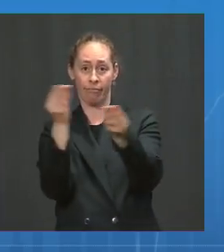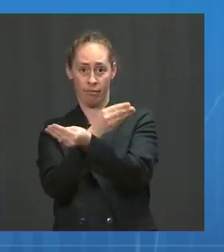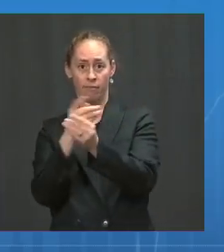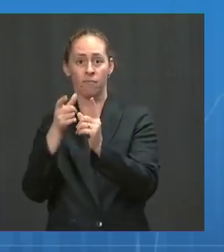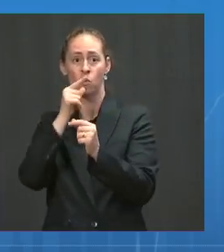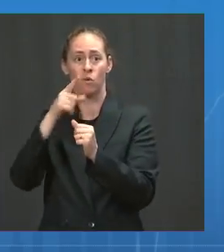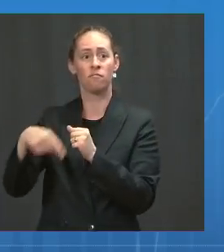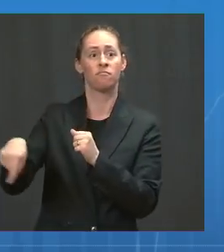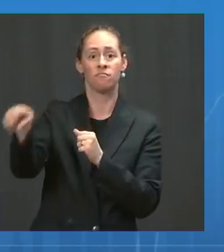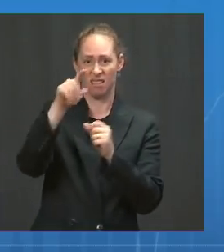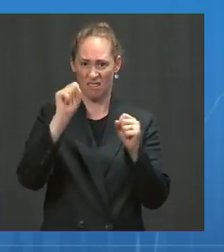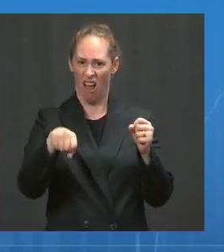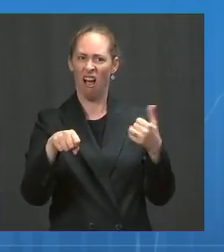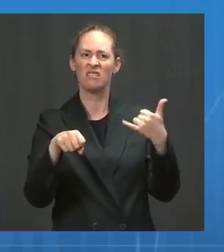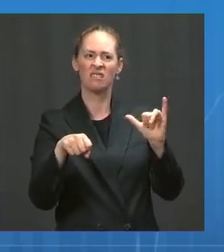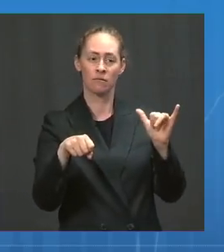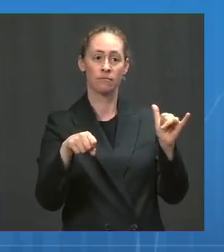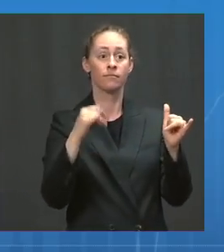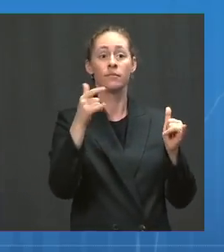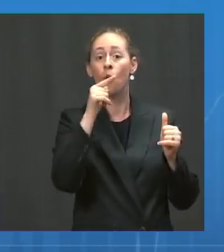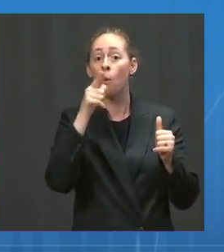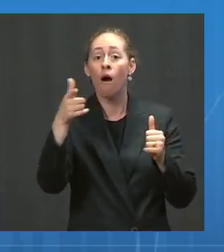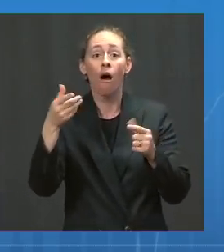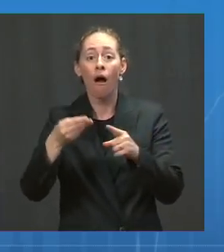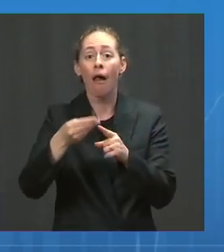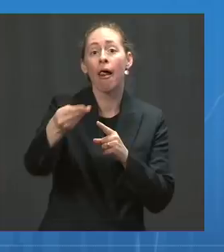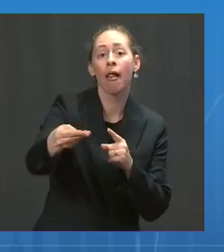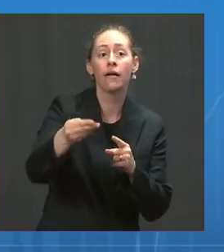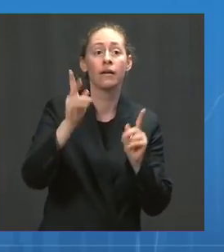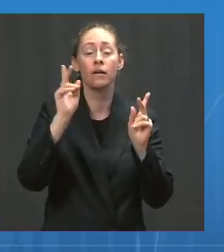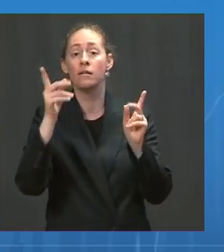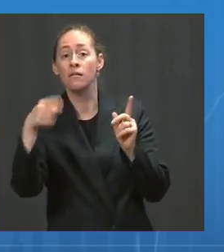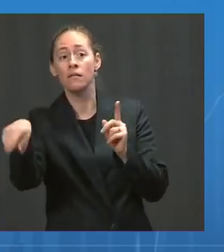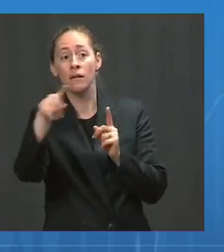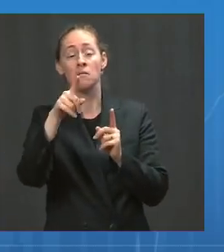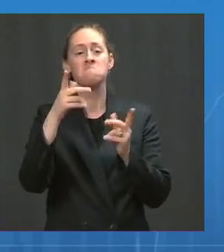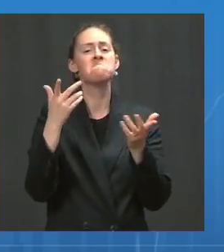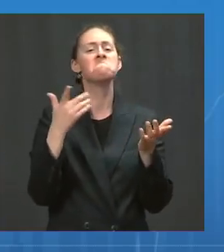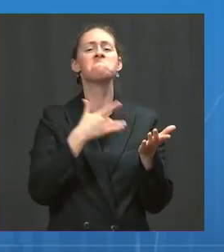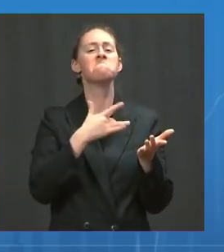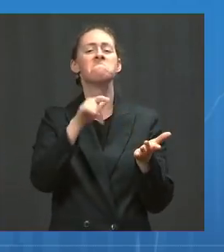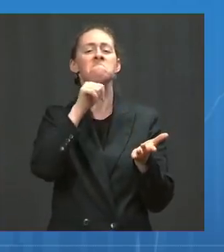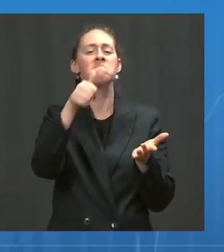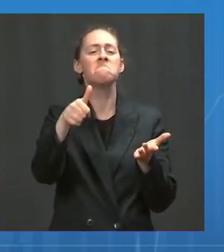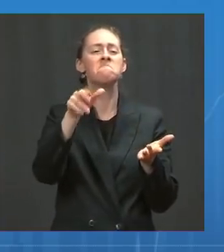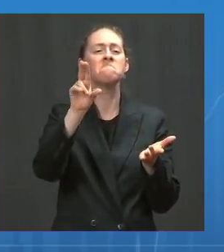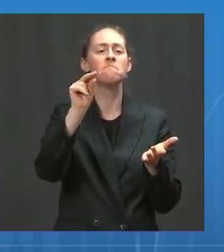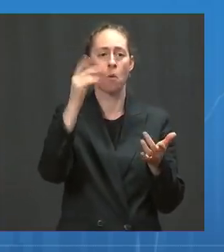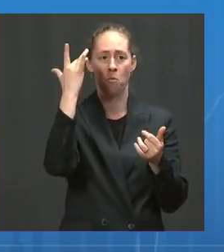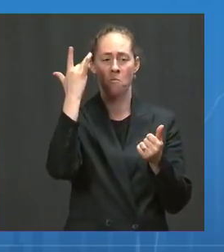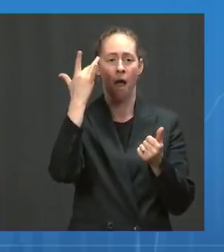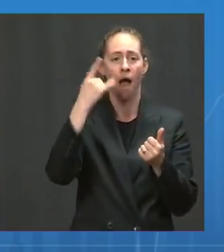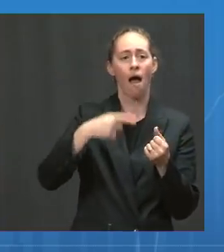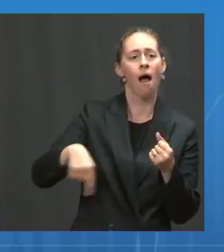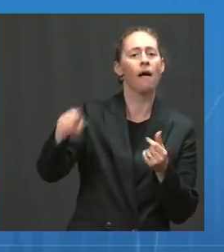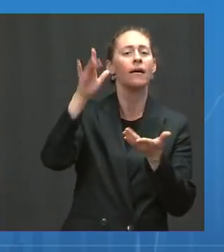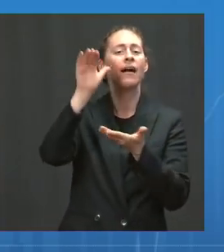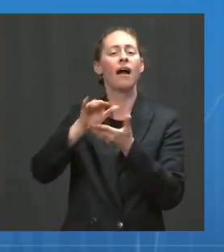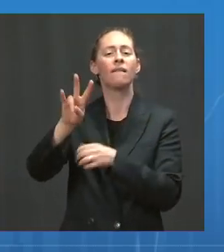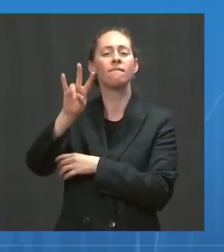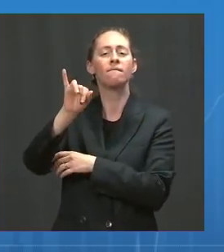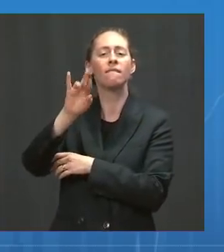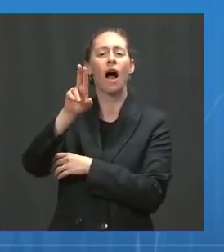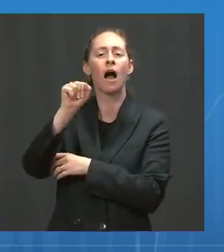person to an uninfected person would be less likely than if the person was unvaccinated.